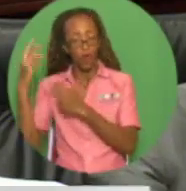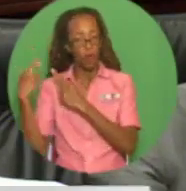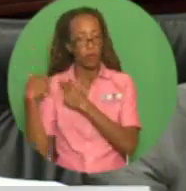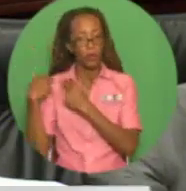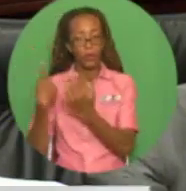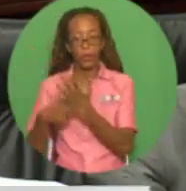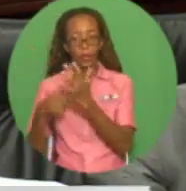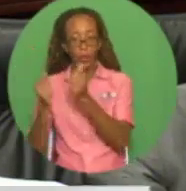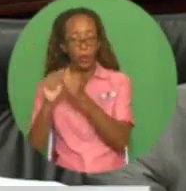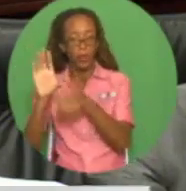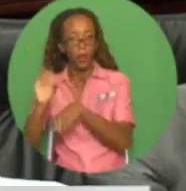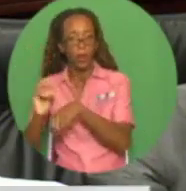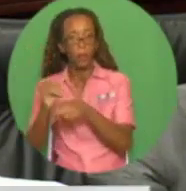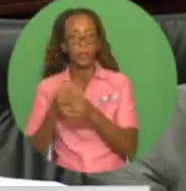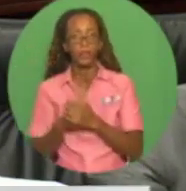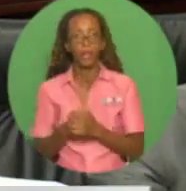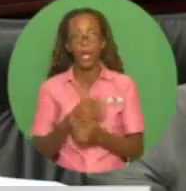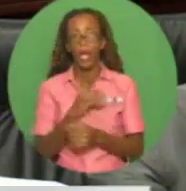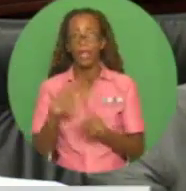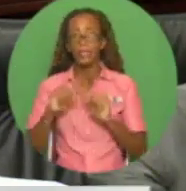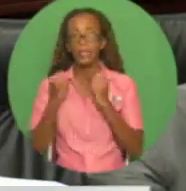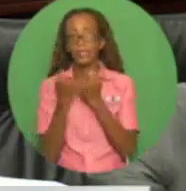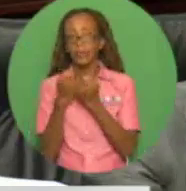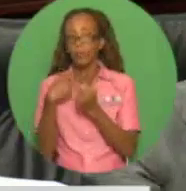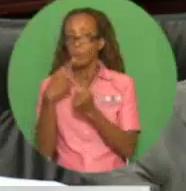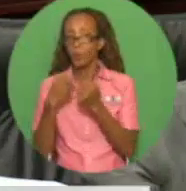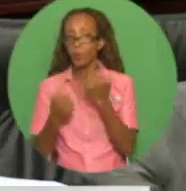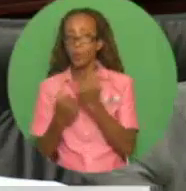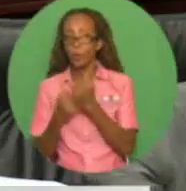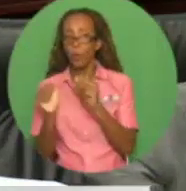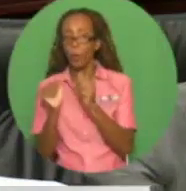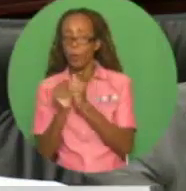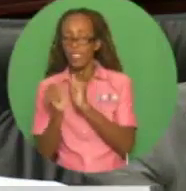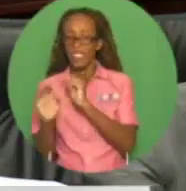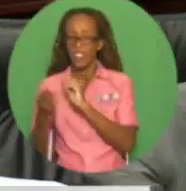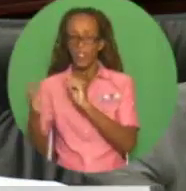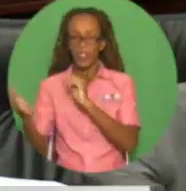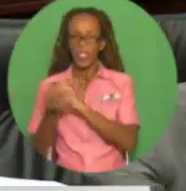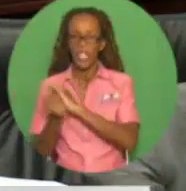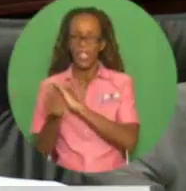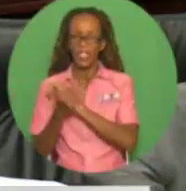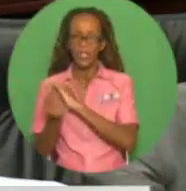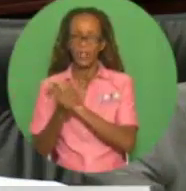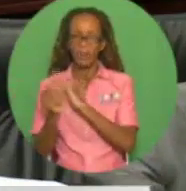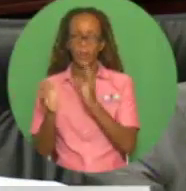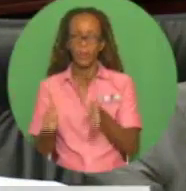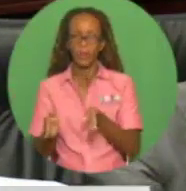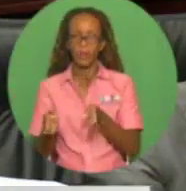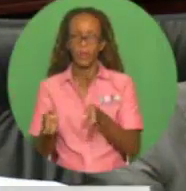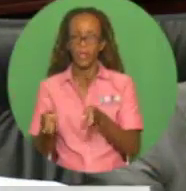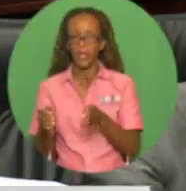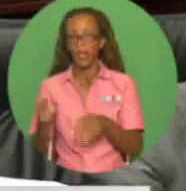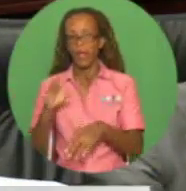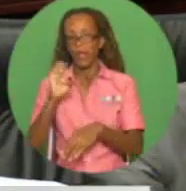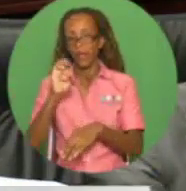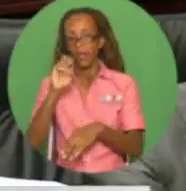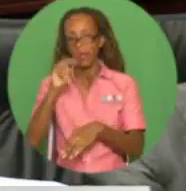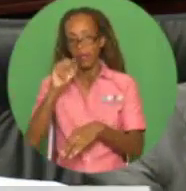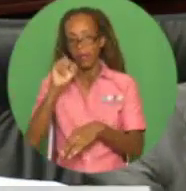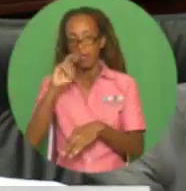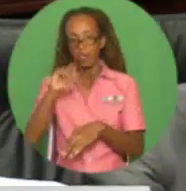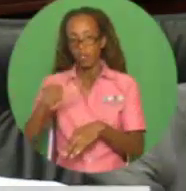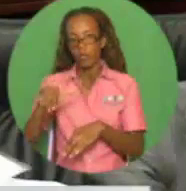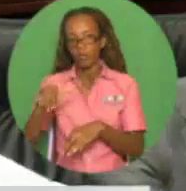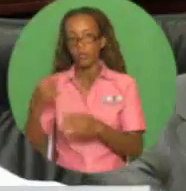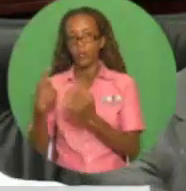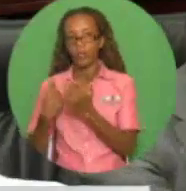upstream companies, and the team is assisted by expert international energy consultants and world-class